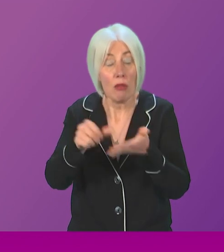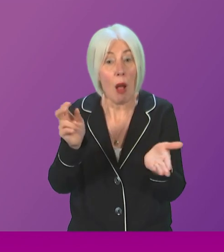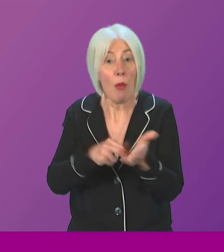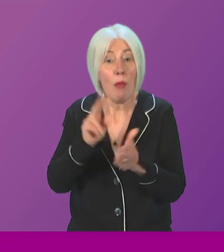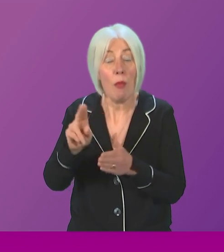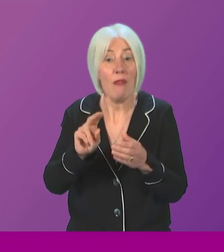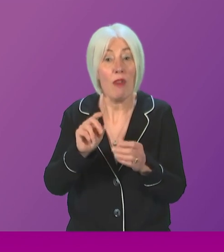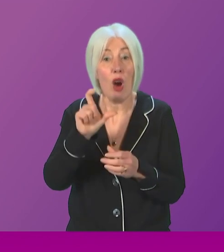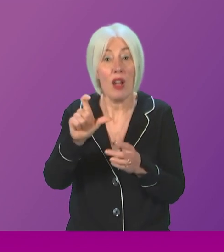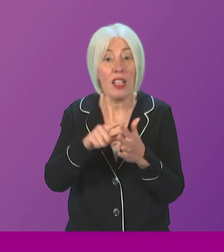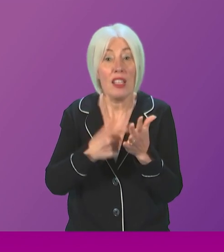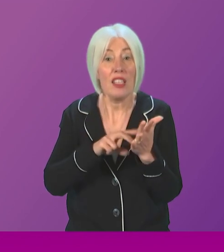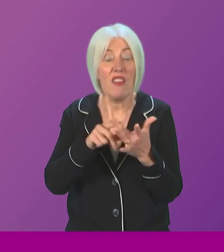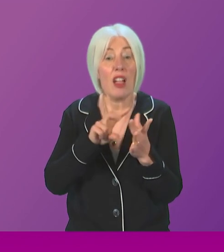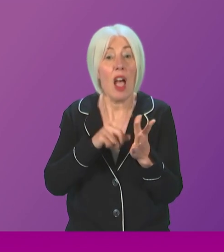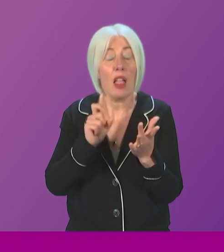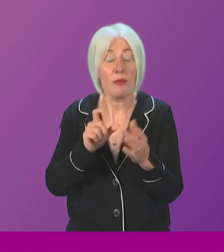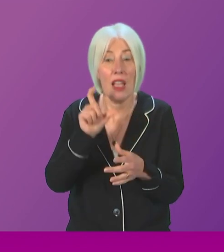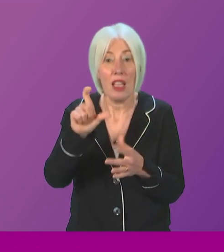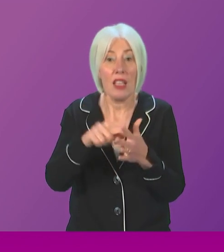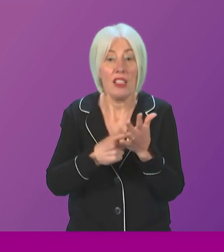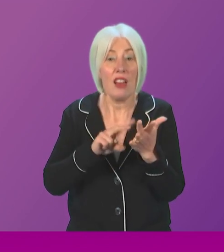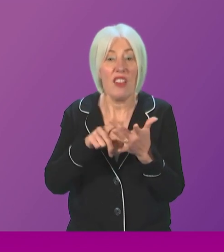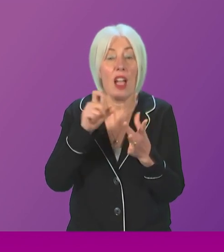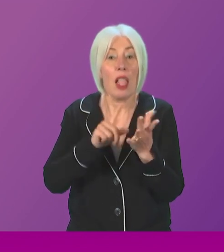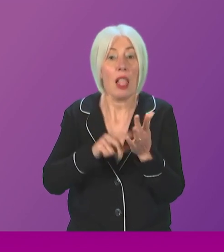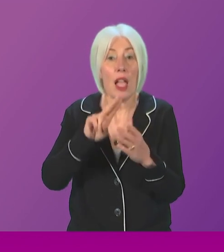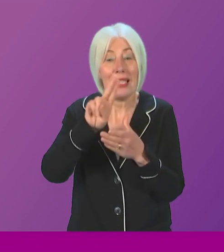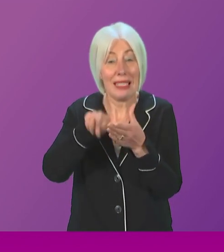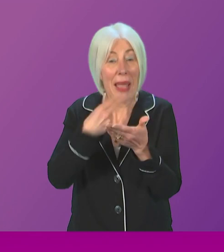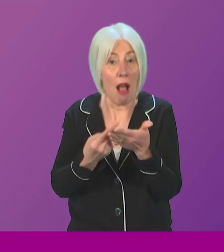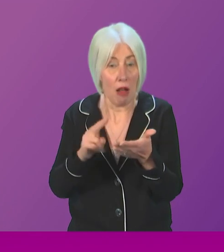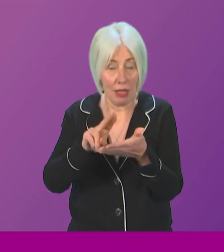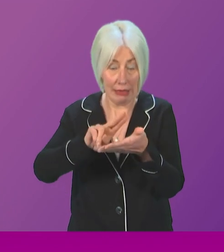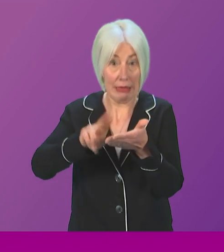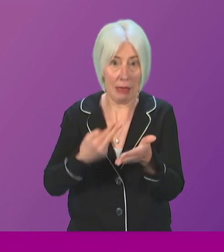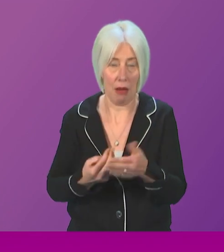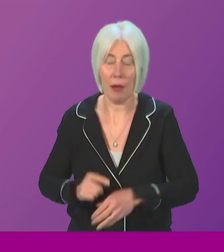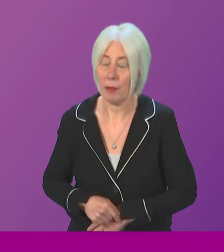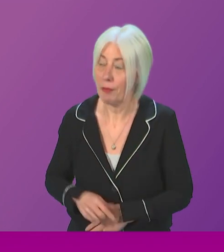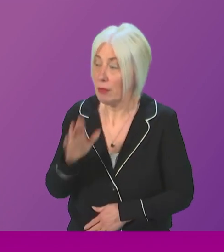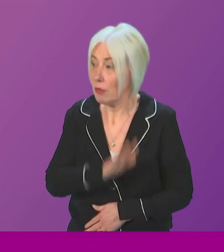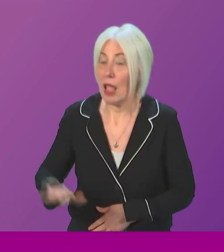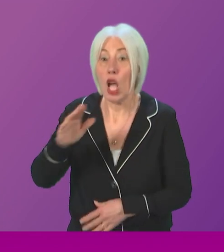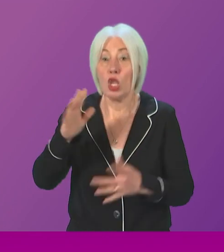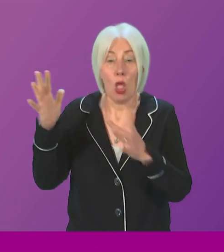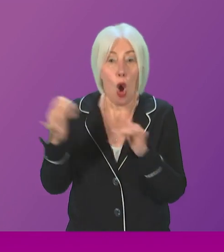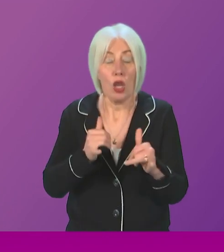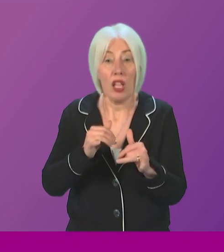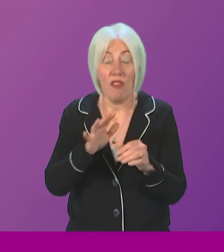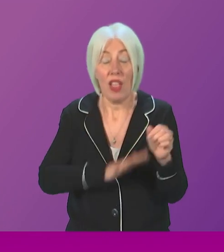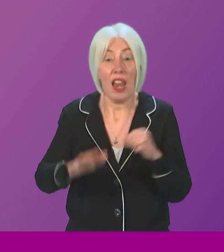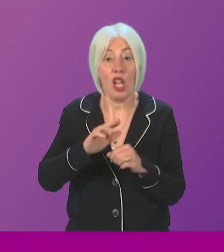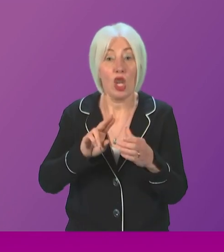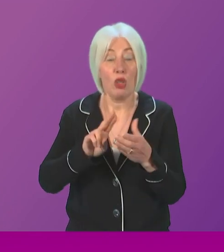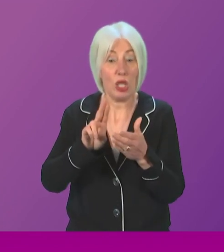Minister. I thank, uh, Beatrice Wishart for raising what is an incredibly important issue indeed. The national audit of the cervical screening programme is underway.